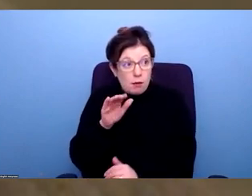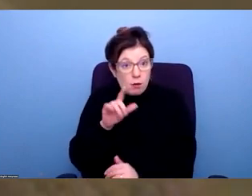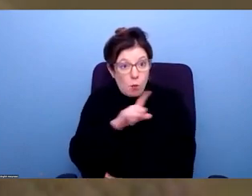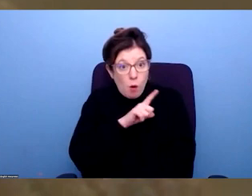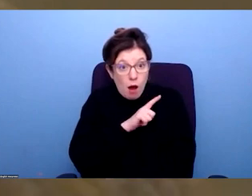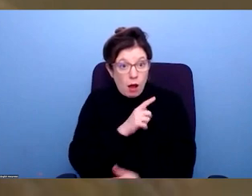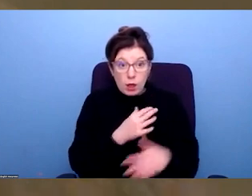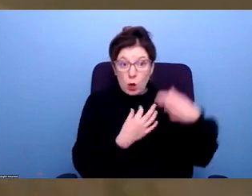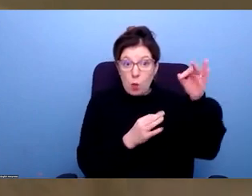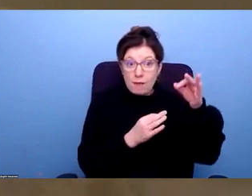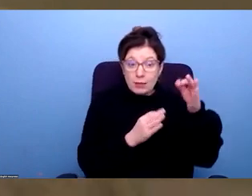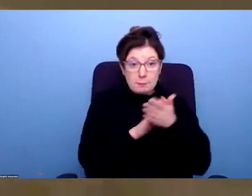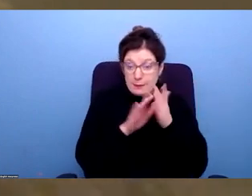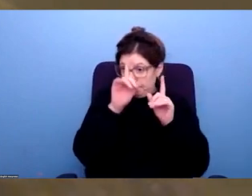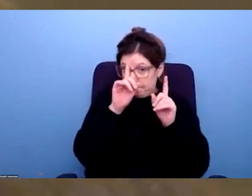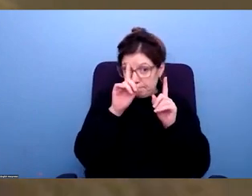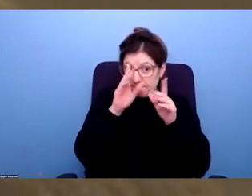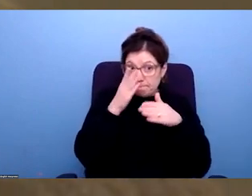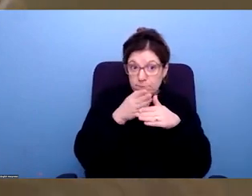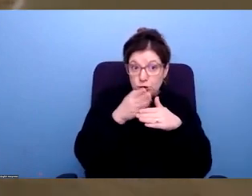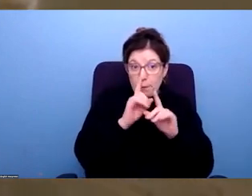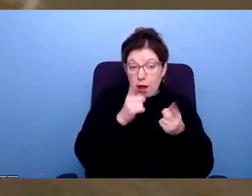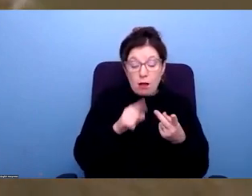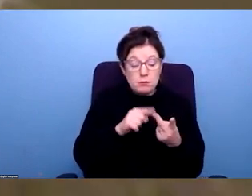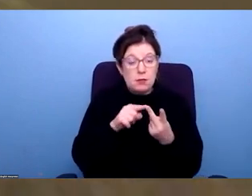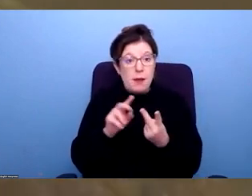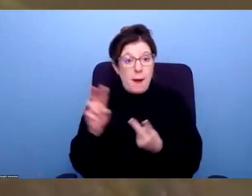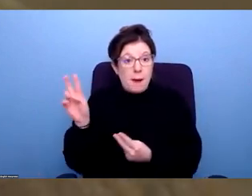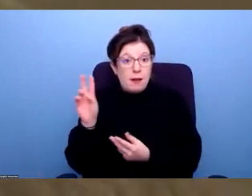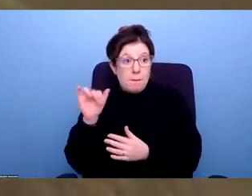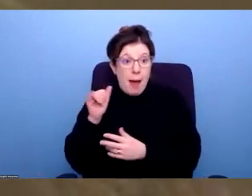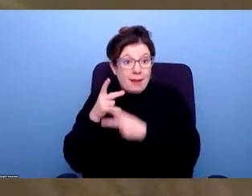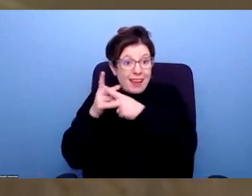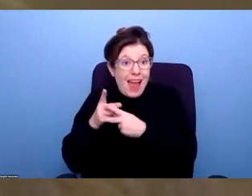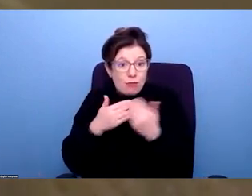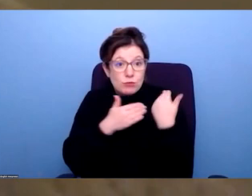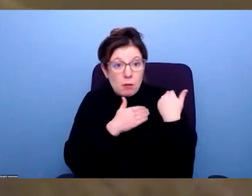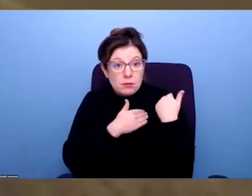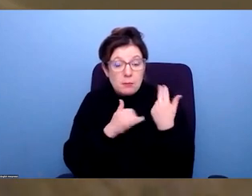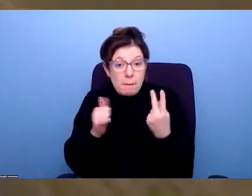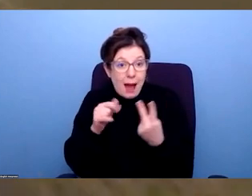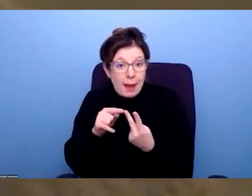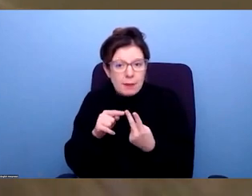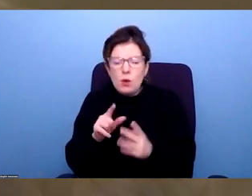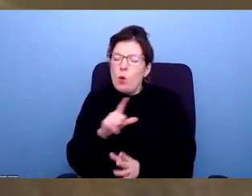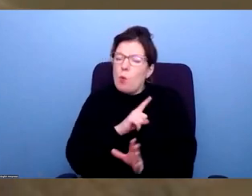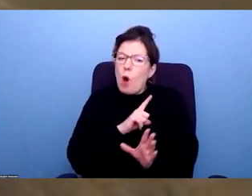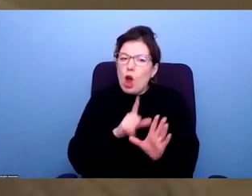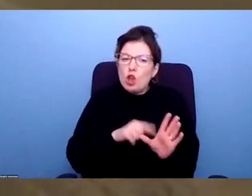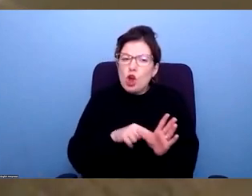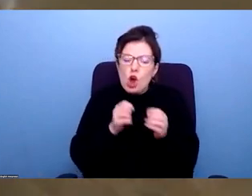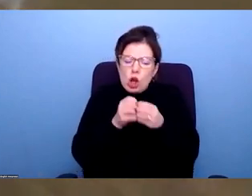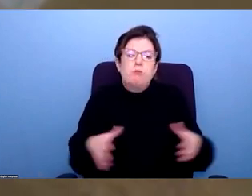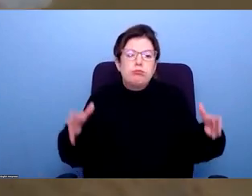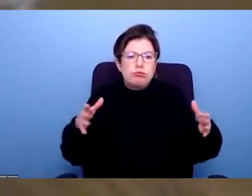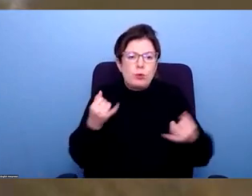qualifications? Is it because they have caring responsibilities for a member of their family? Like, why is it that the younger generation are being